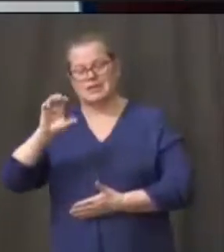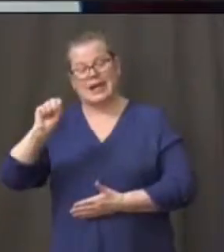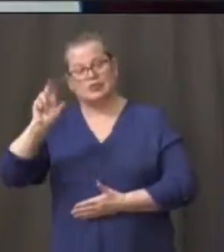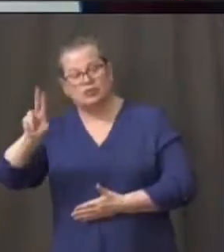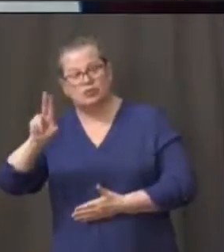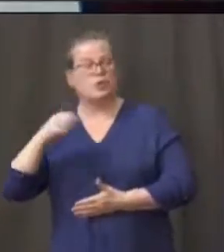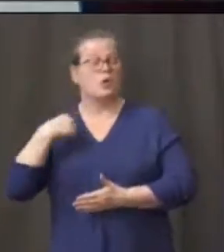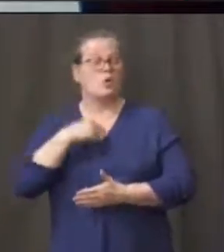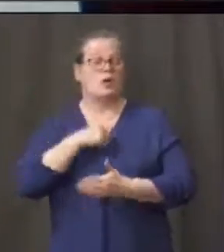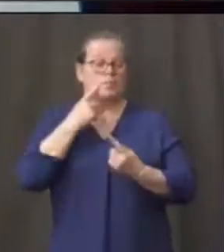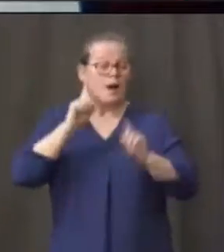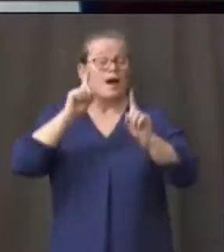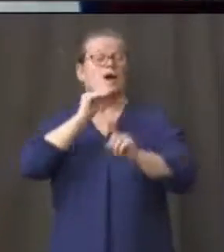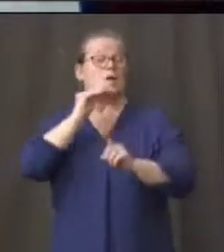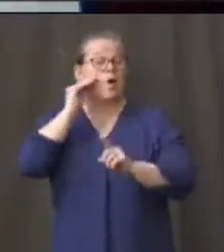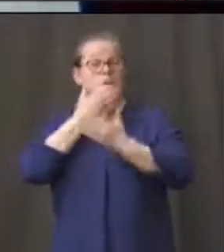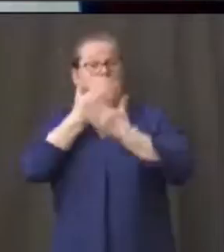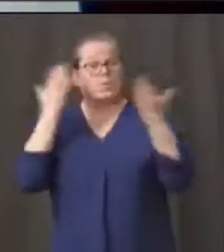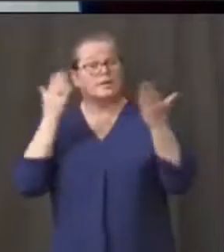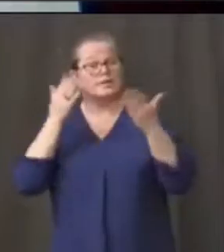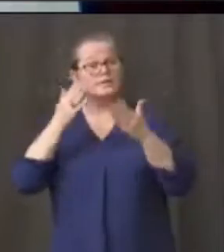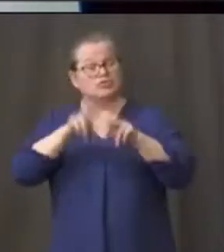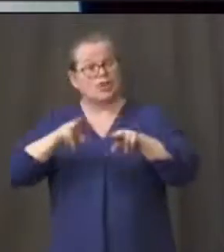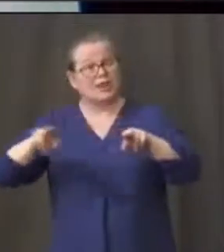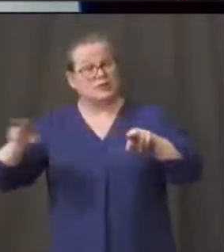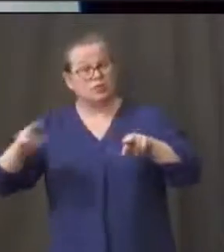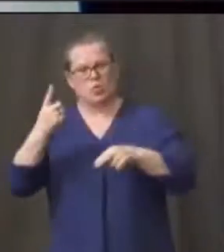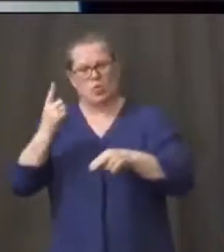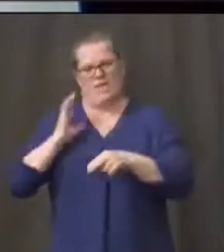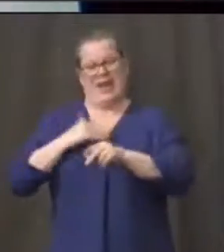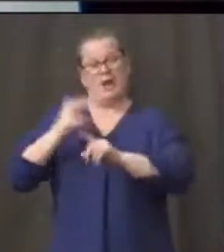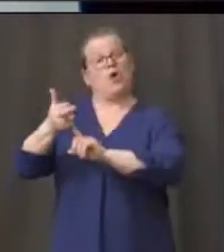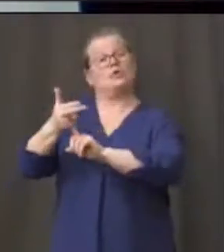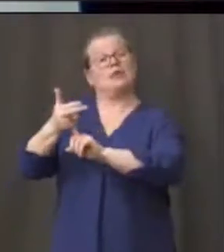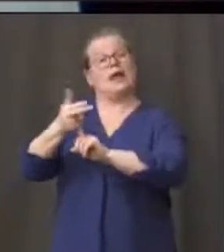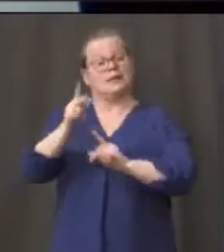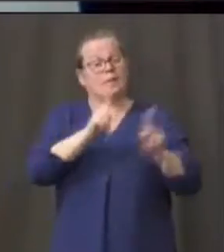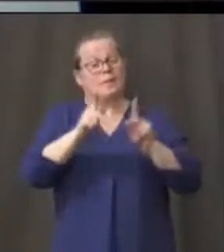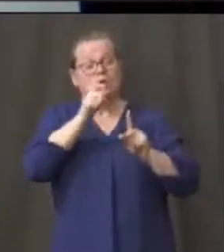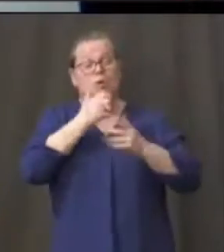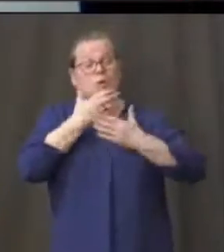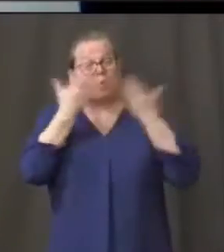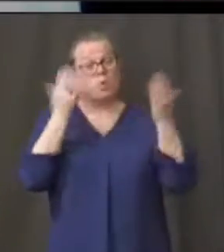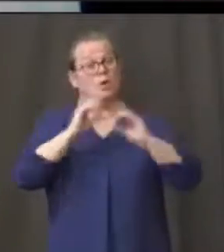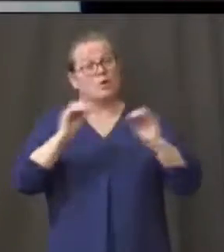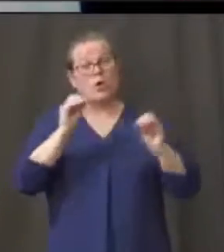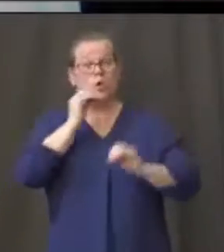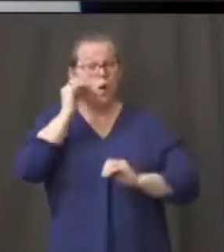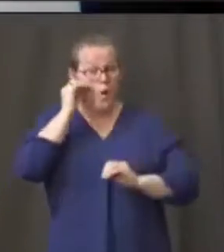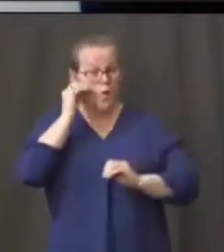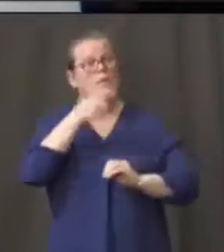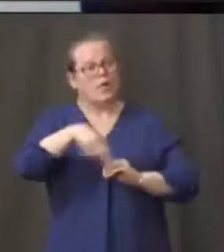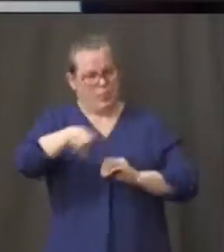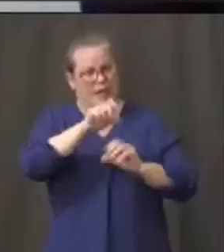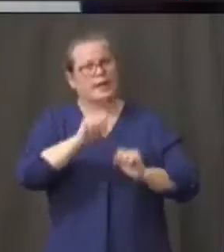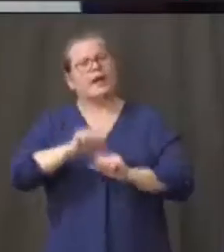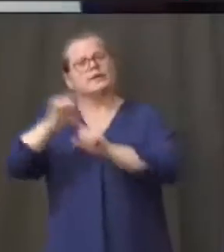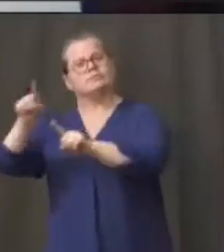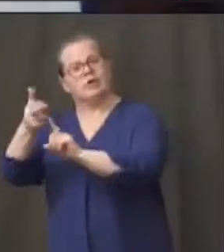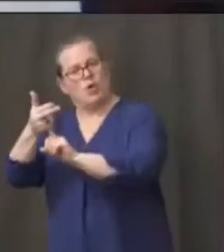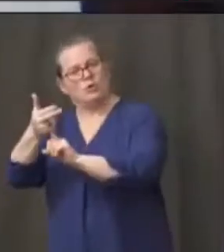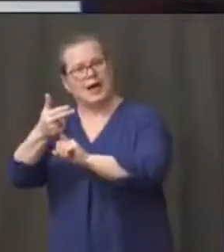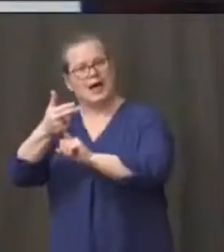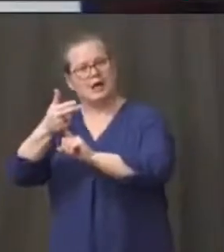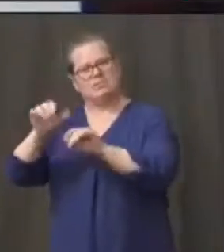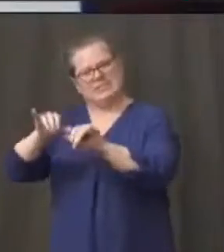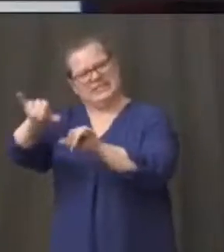in one of our hotels that's currently occupied by some of our residents who are most challenged among us. These things are real markers